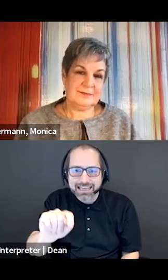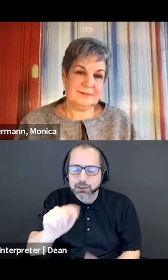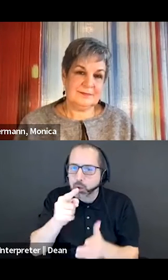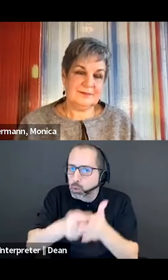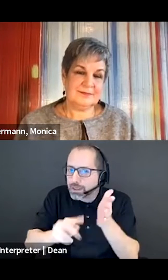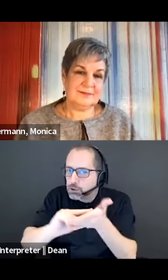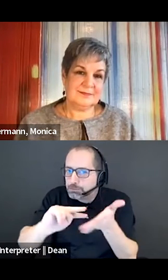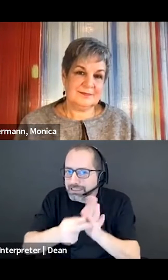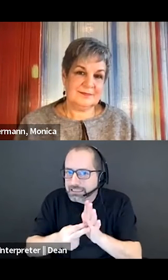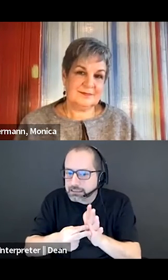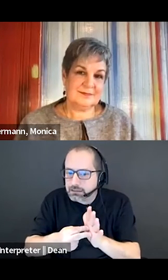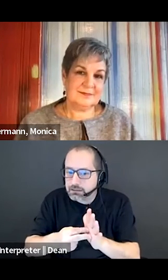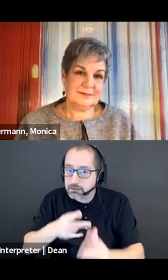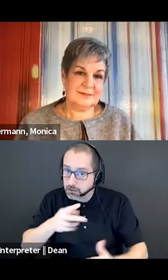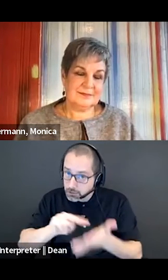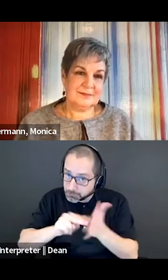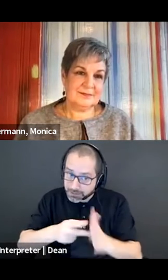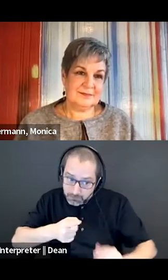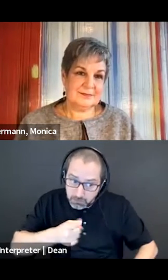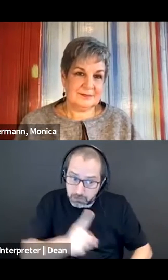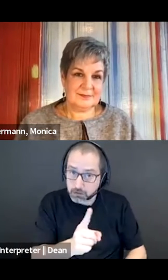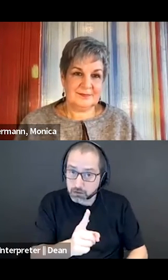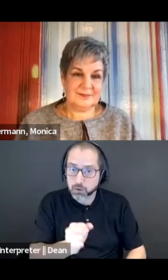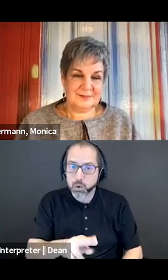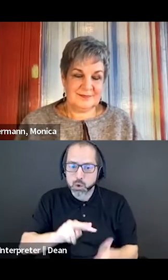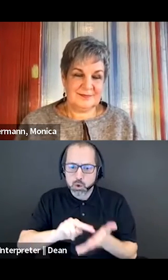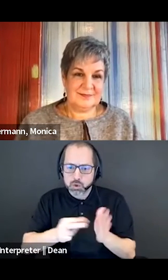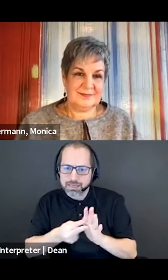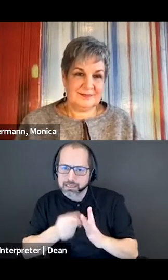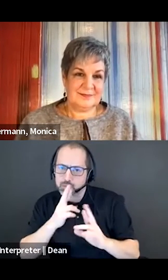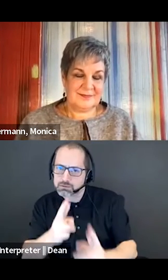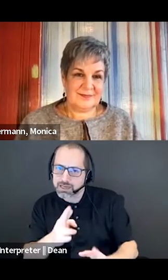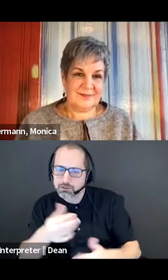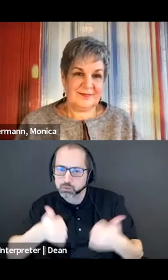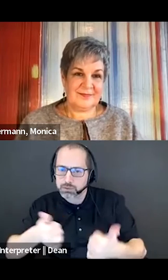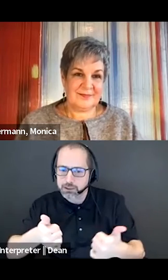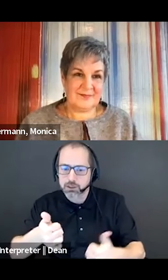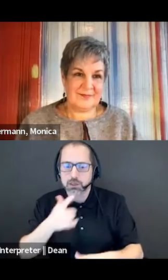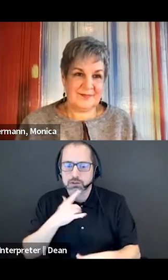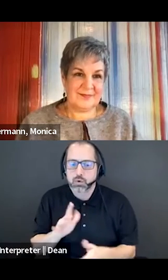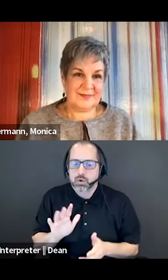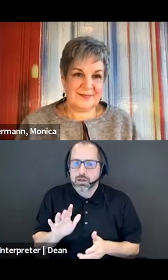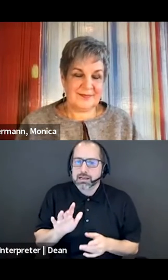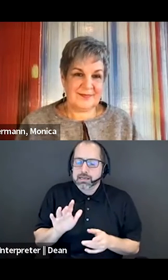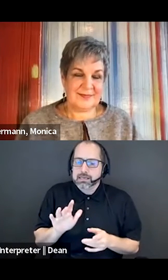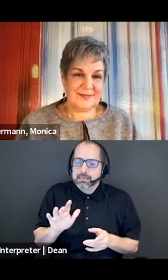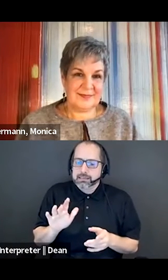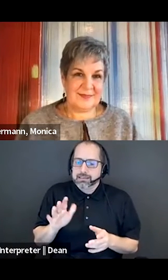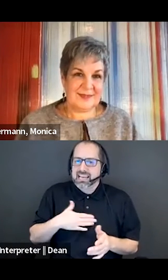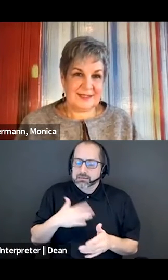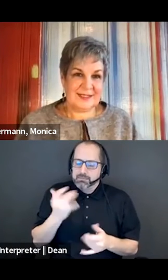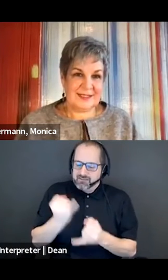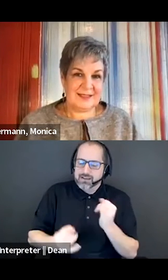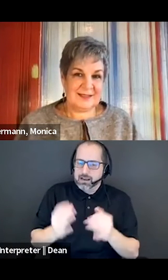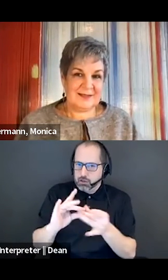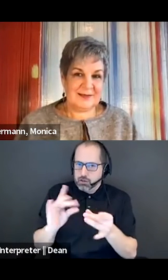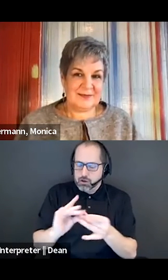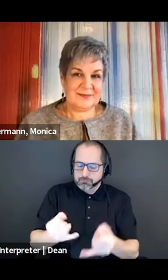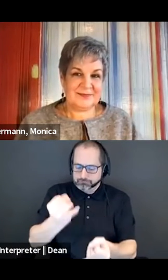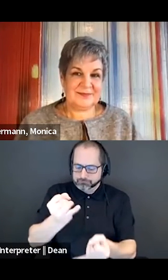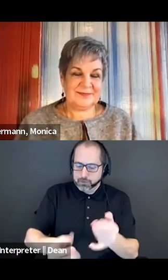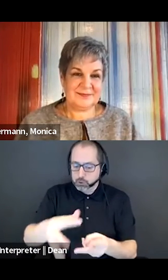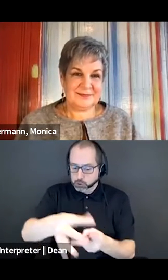what I would leave with my final thoughts would be that. choices and intent for sure.